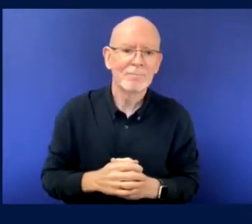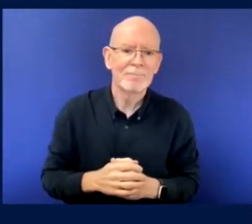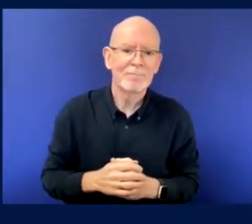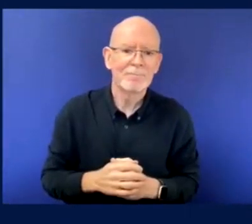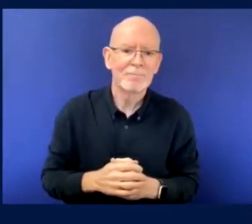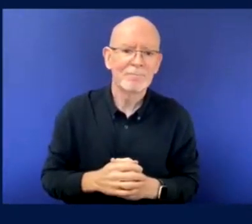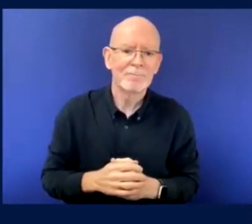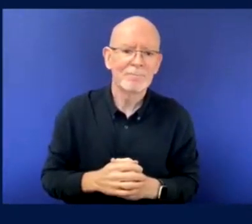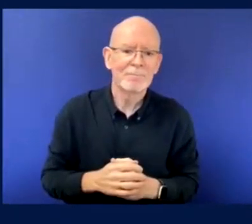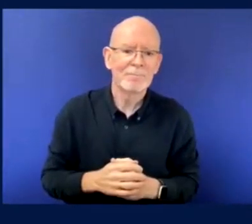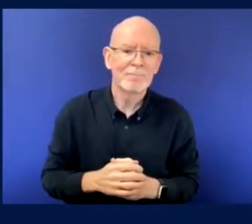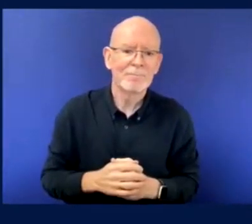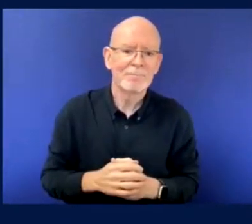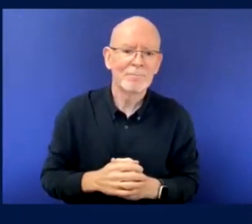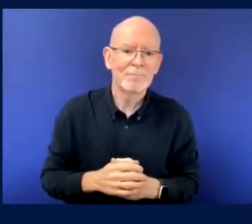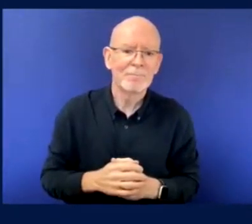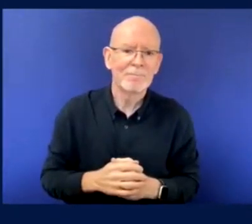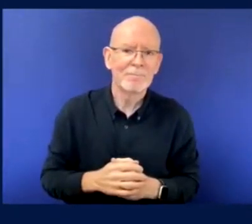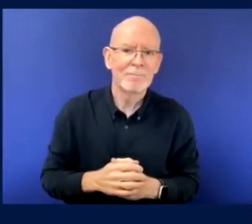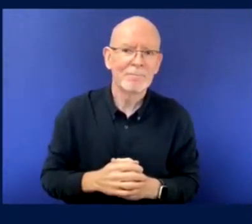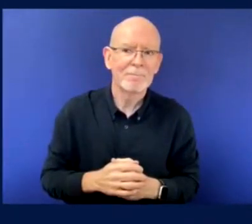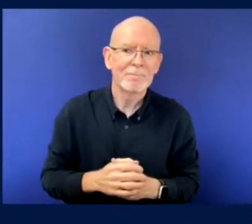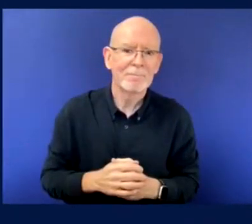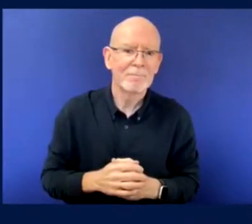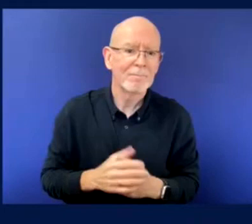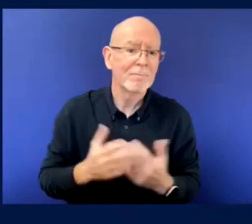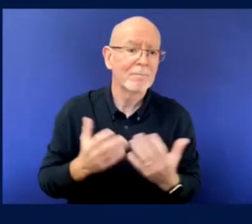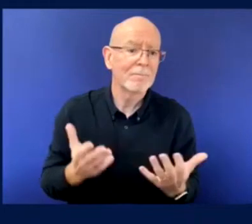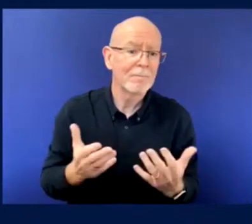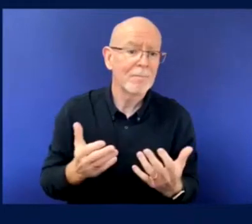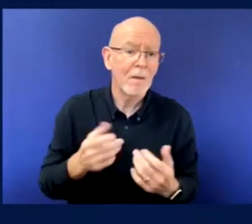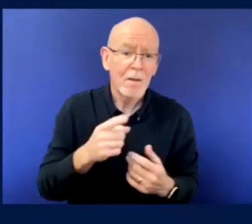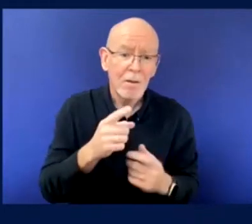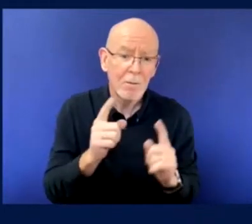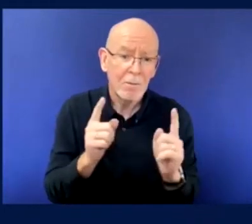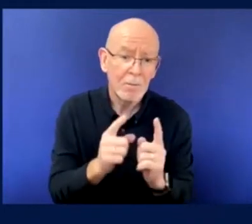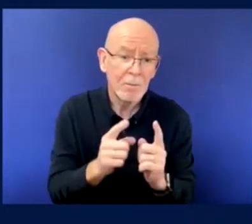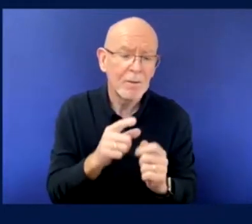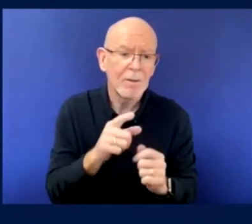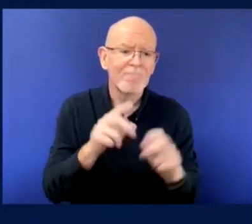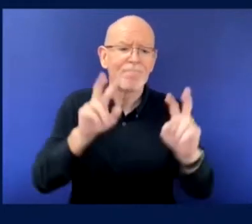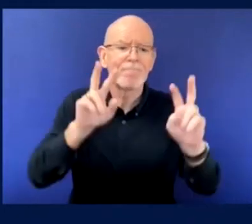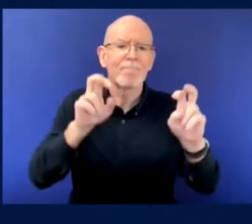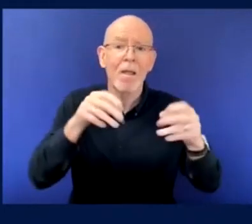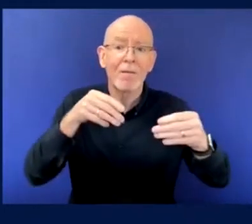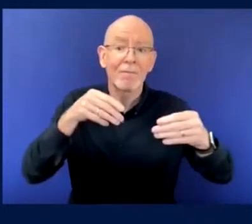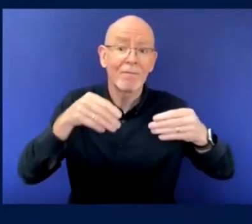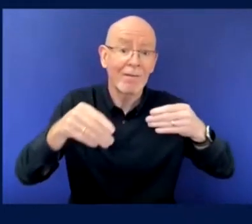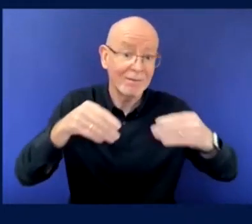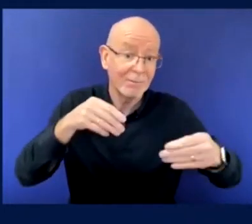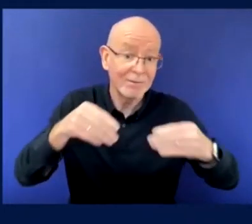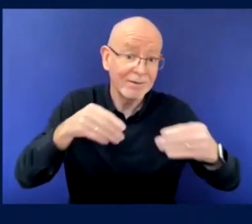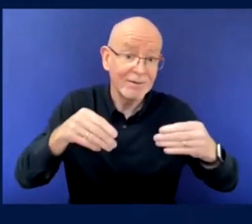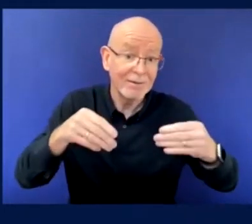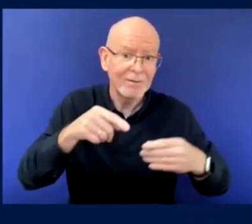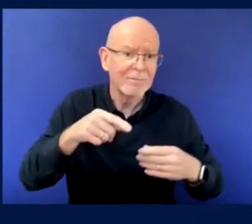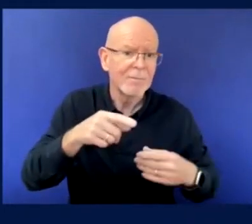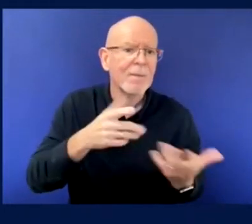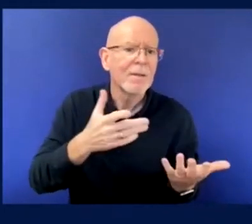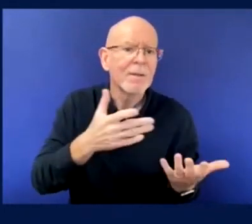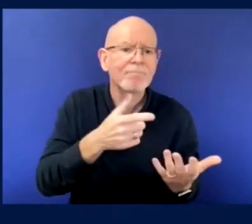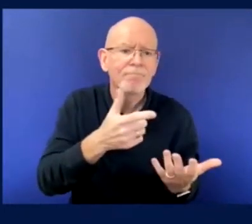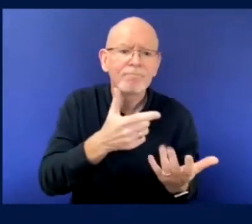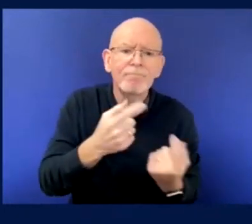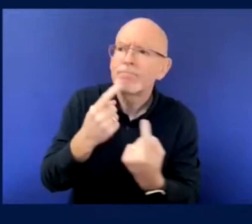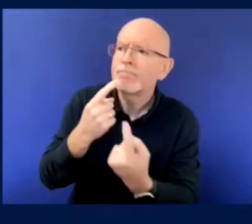own and, uh, as that said, uh, listen to the person and to be flexible to change the state or to provide more, uh,